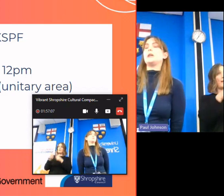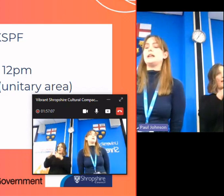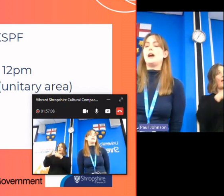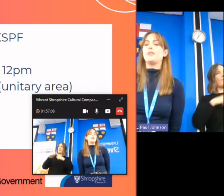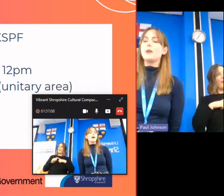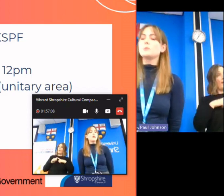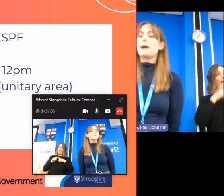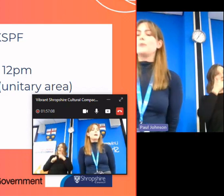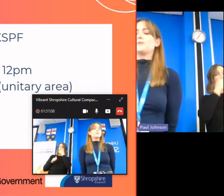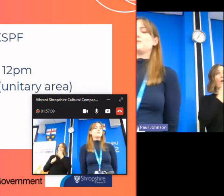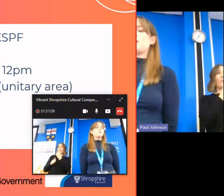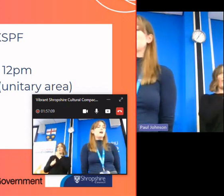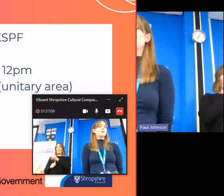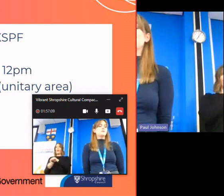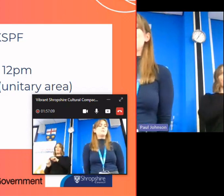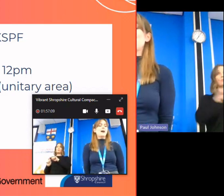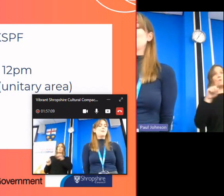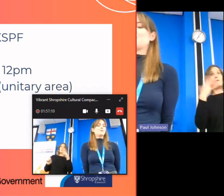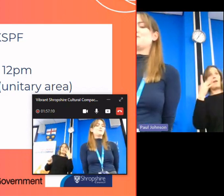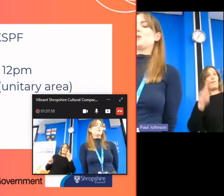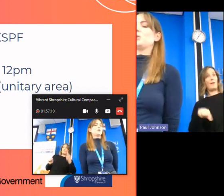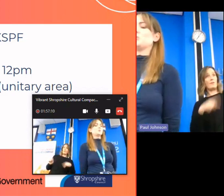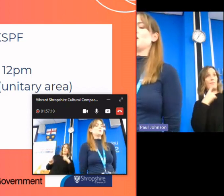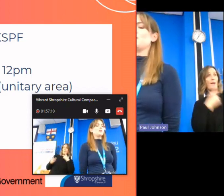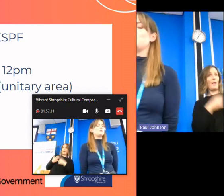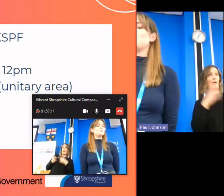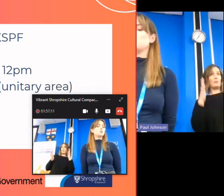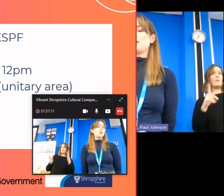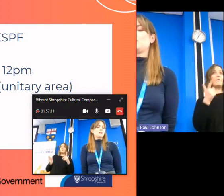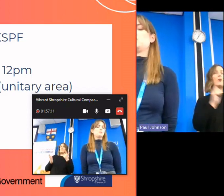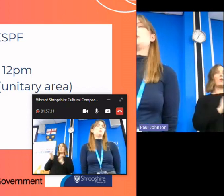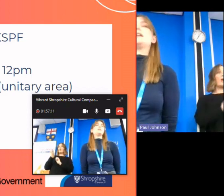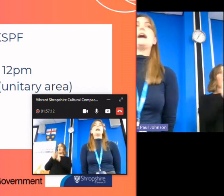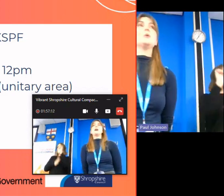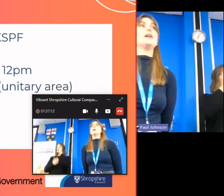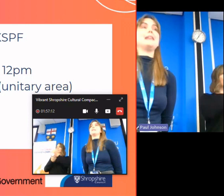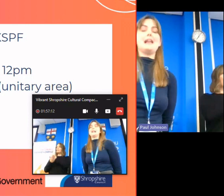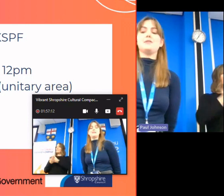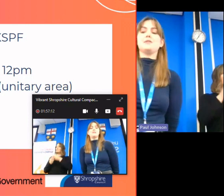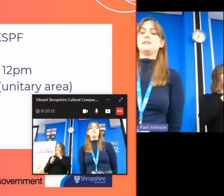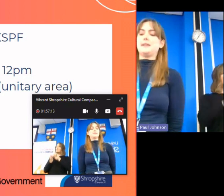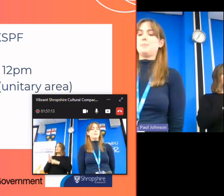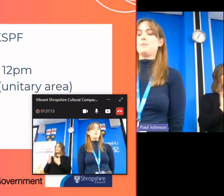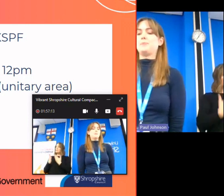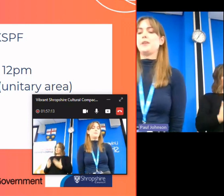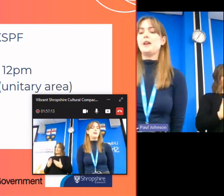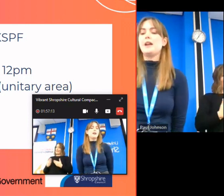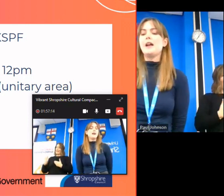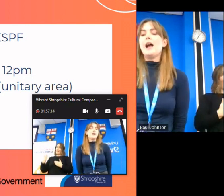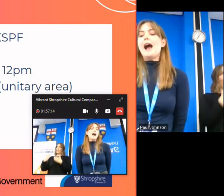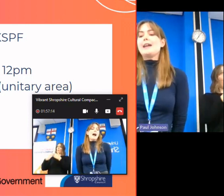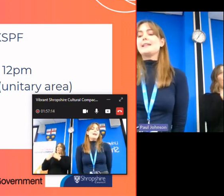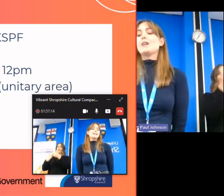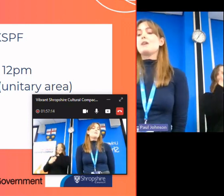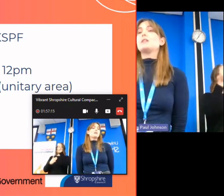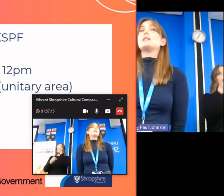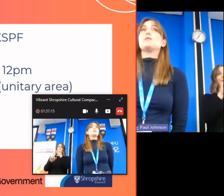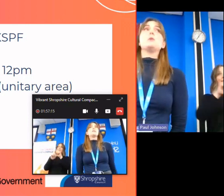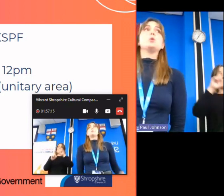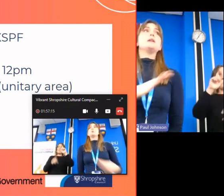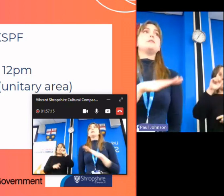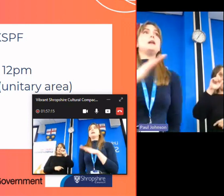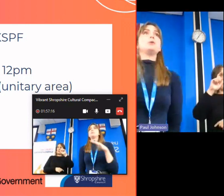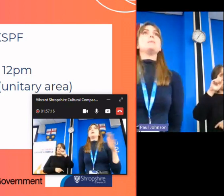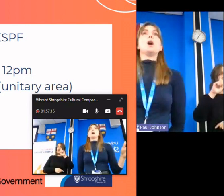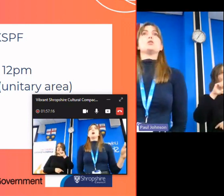for a grant of between a thousand pounds and five thousand pounds for cultural revenue projects between now and the 11th of december a second round